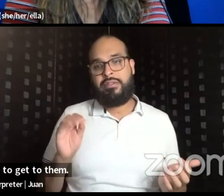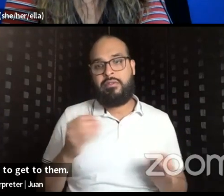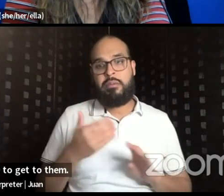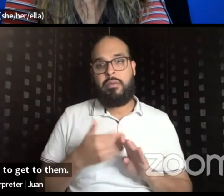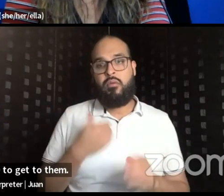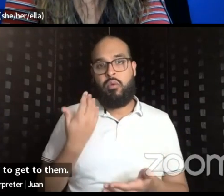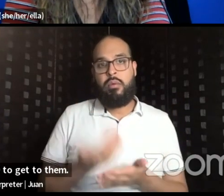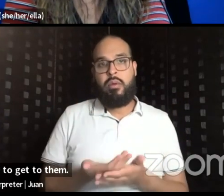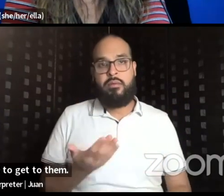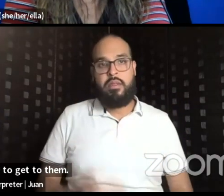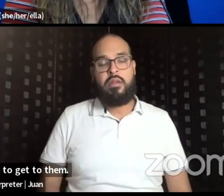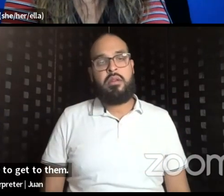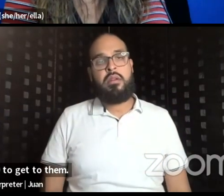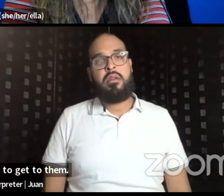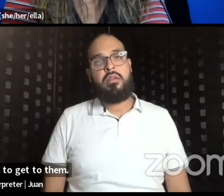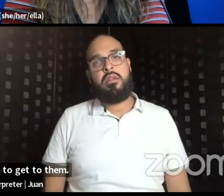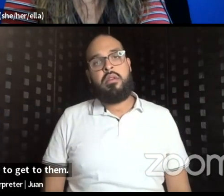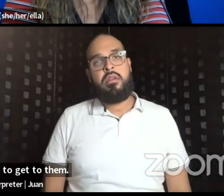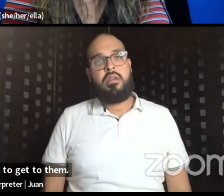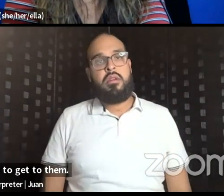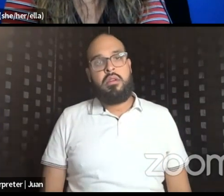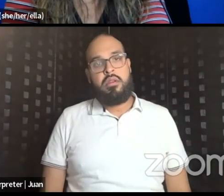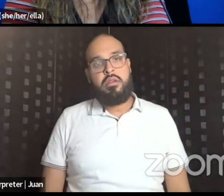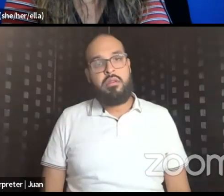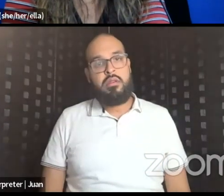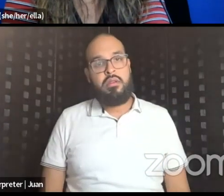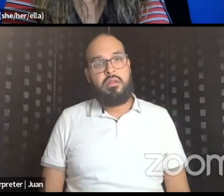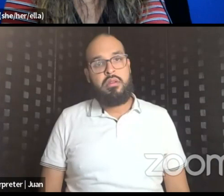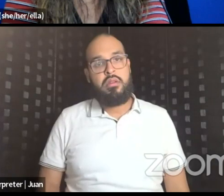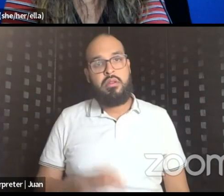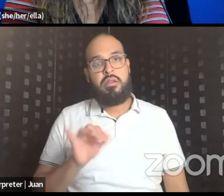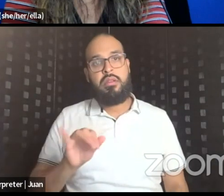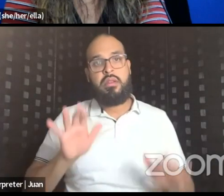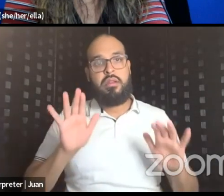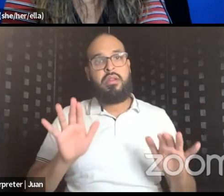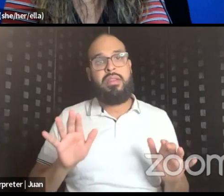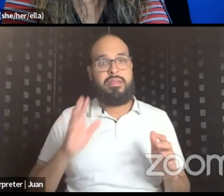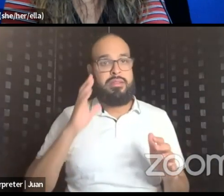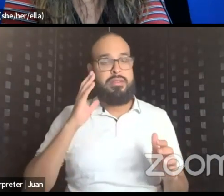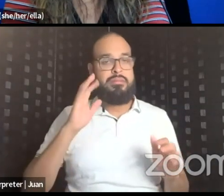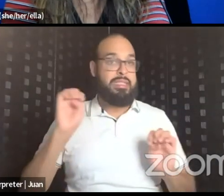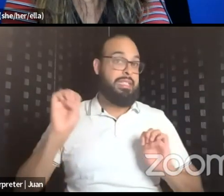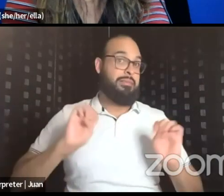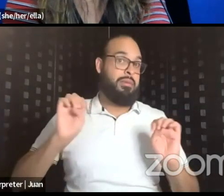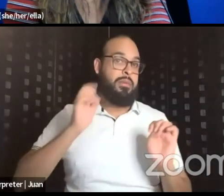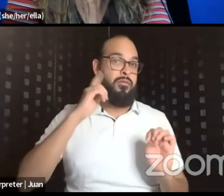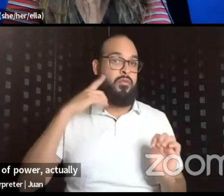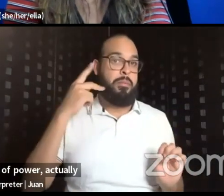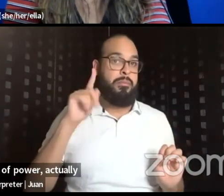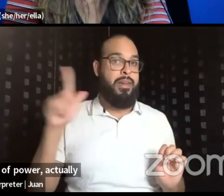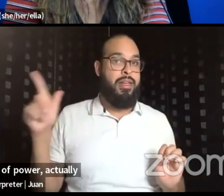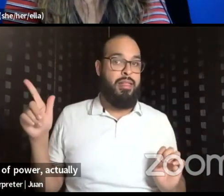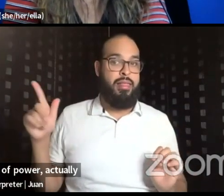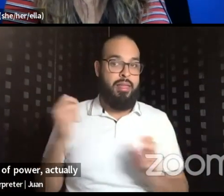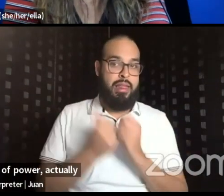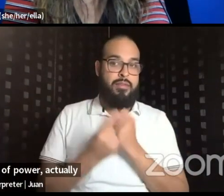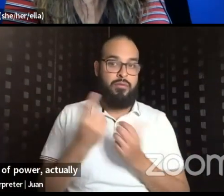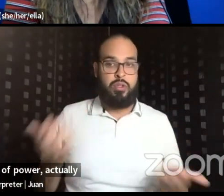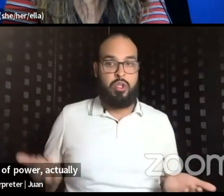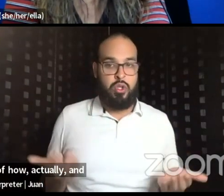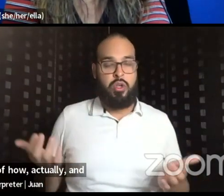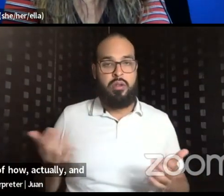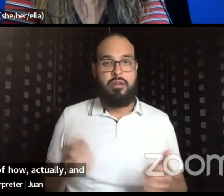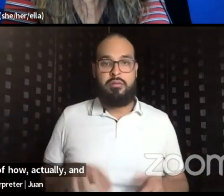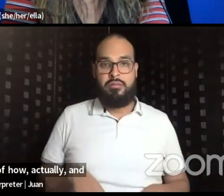yeah, that's the great experiment of how actually, and what everyone on this call and